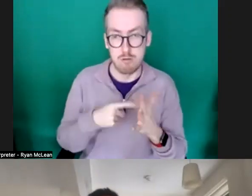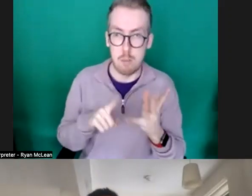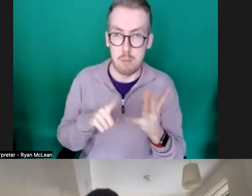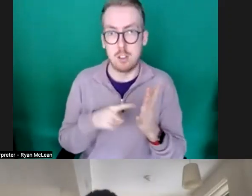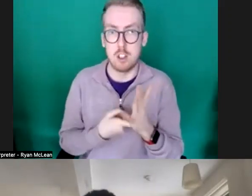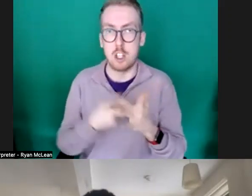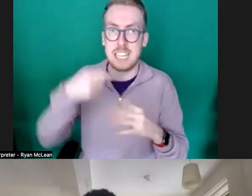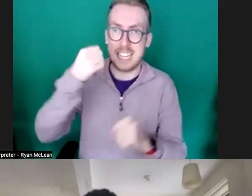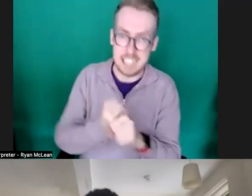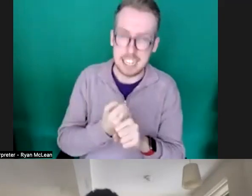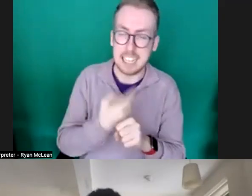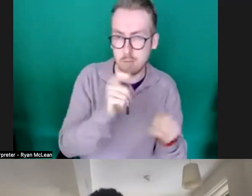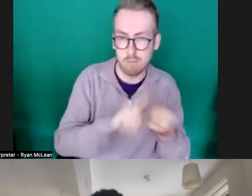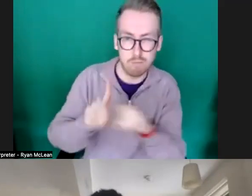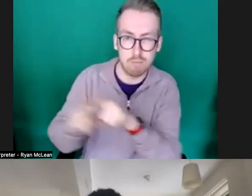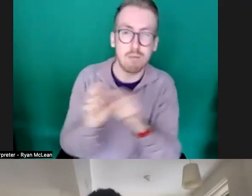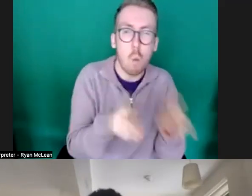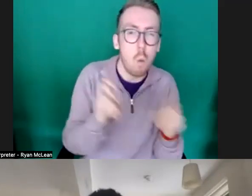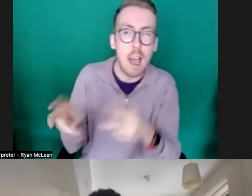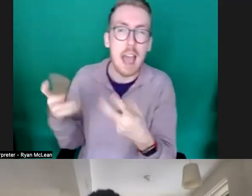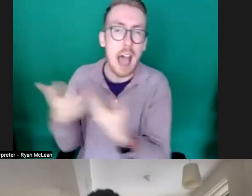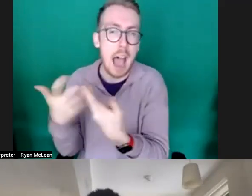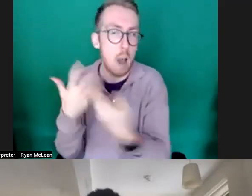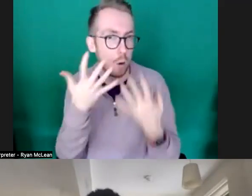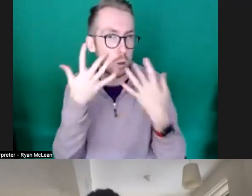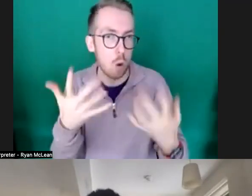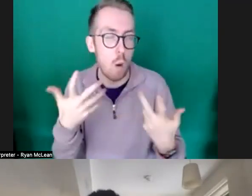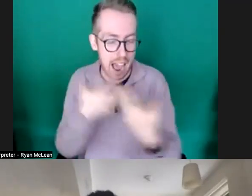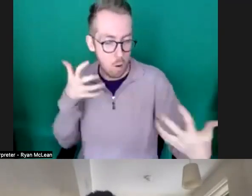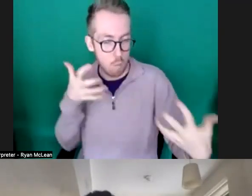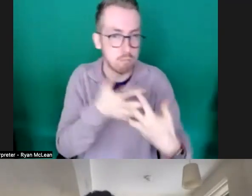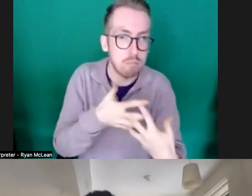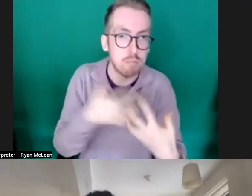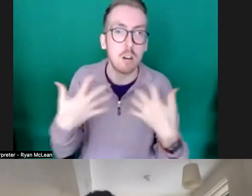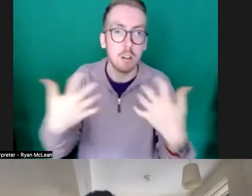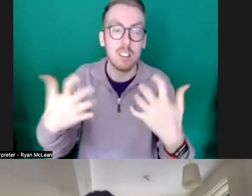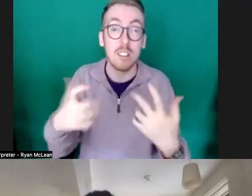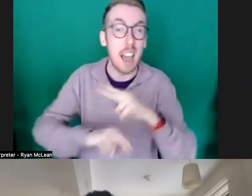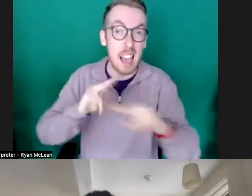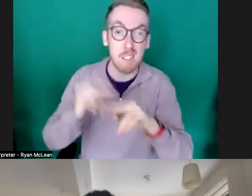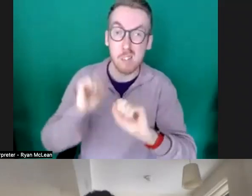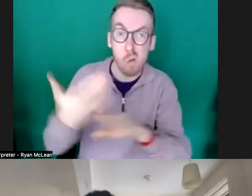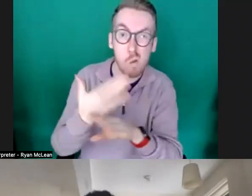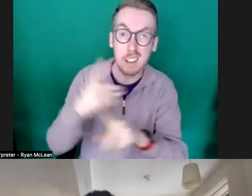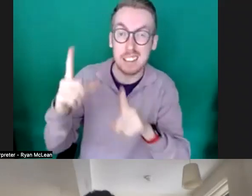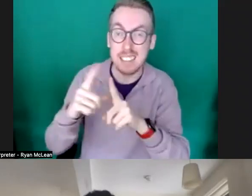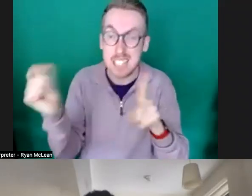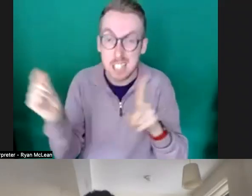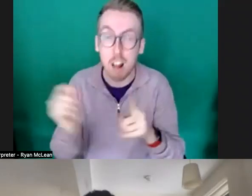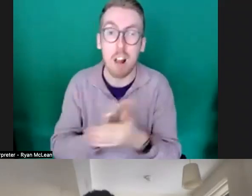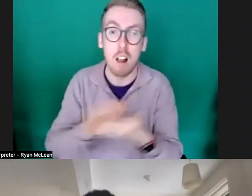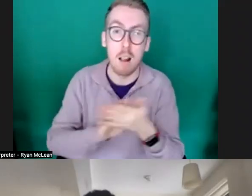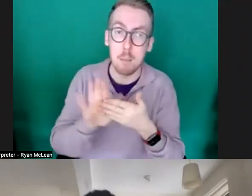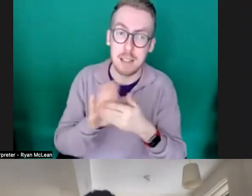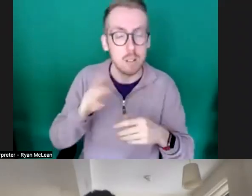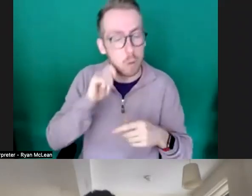kind of forms and so um you piece of work which is digitally kind of based uh you know that's going to mean something very